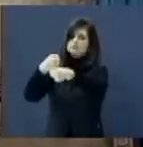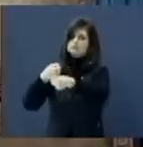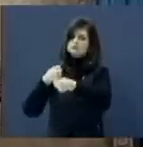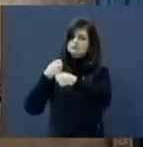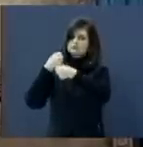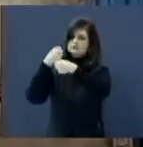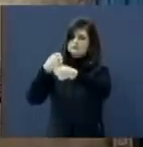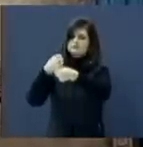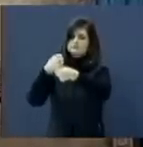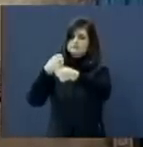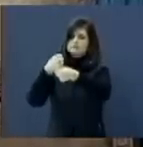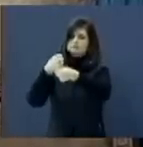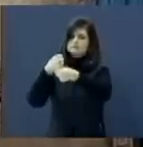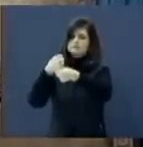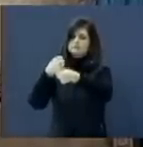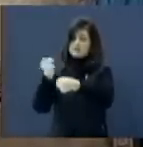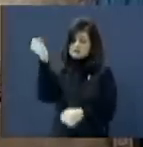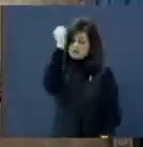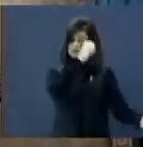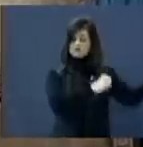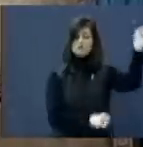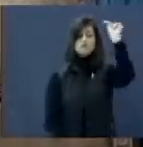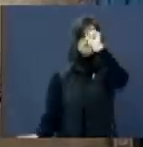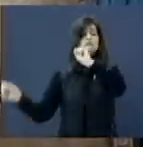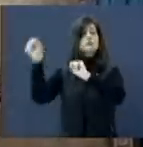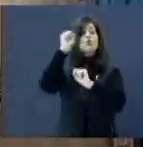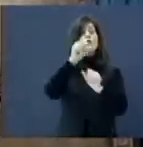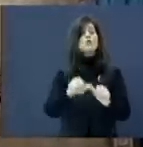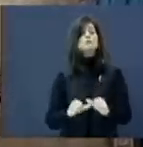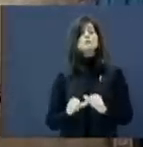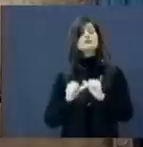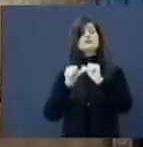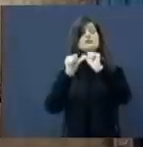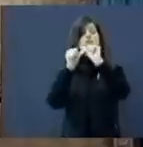Though the sails are torn